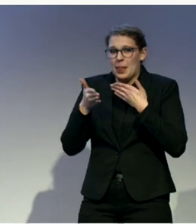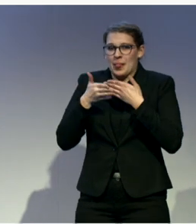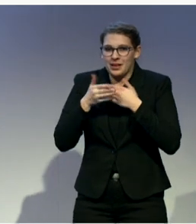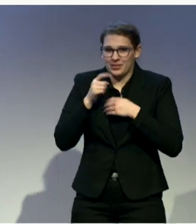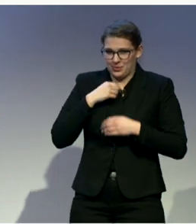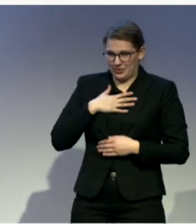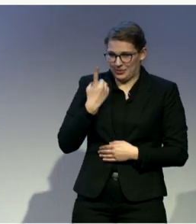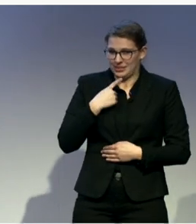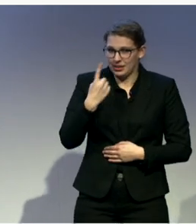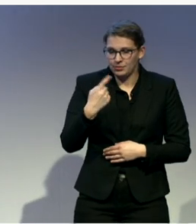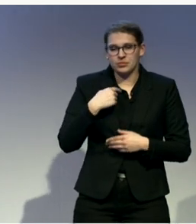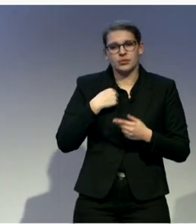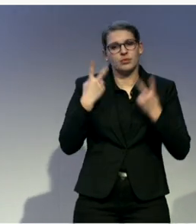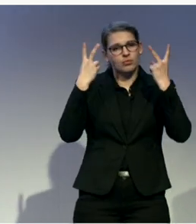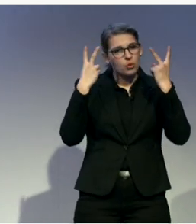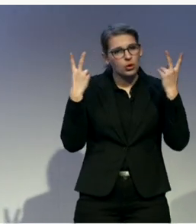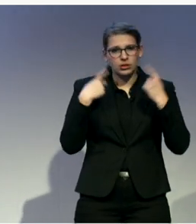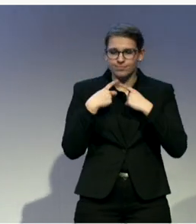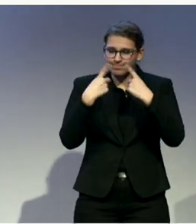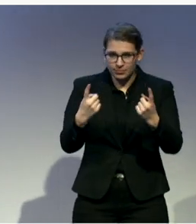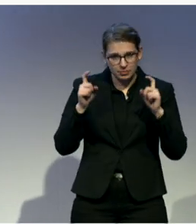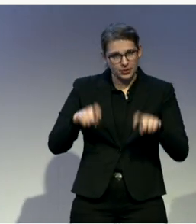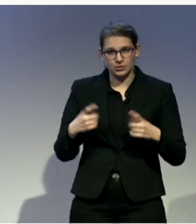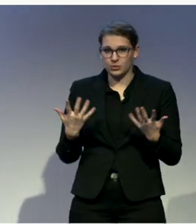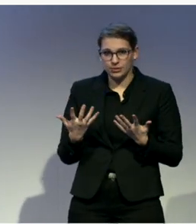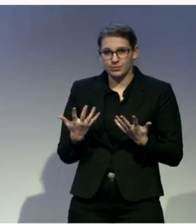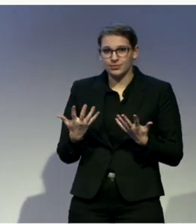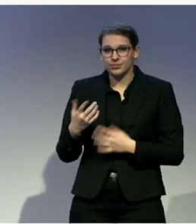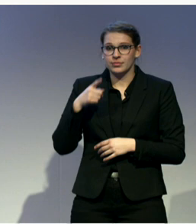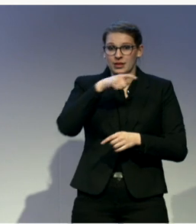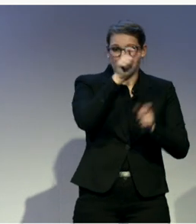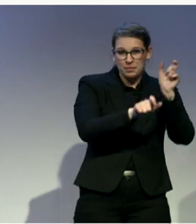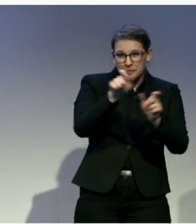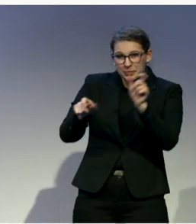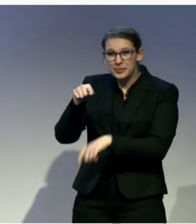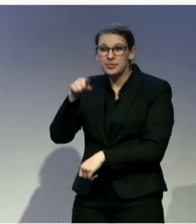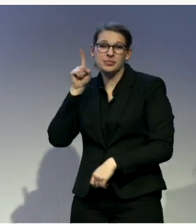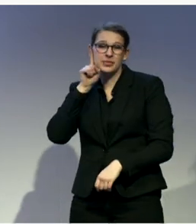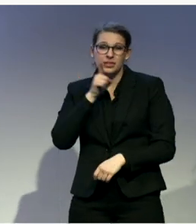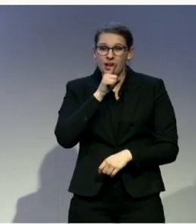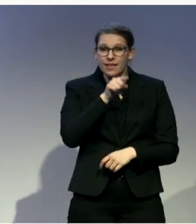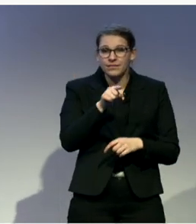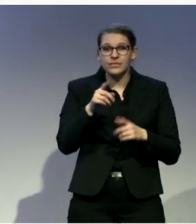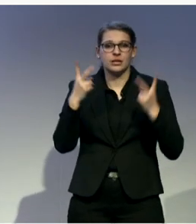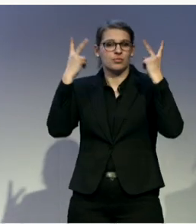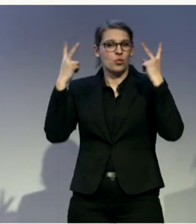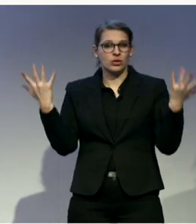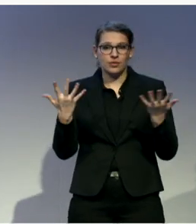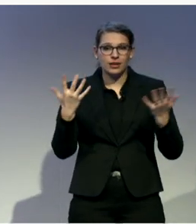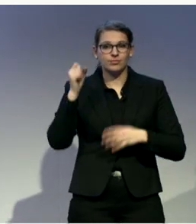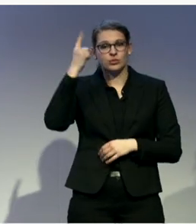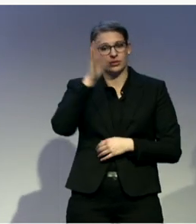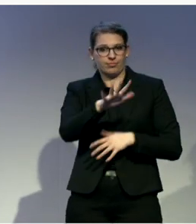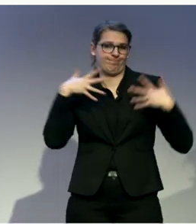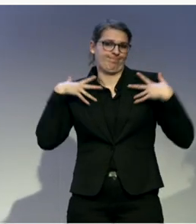understanding the abilities of the people who are deaf. That provided access to education, provided access to